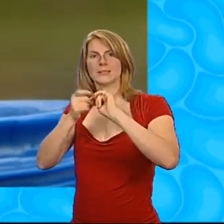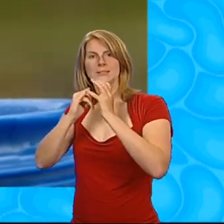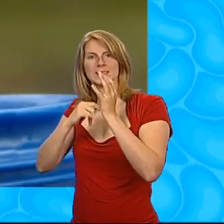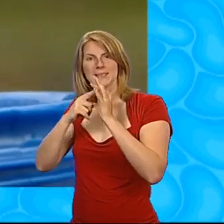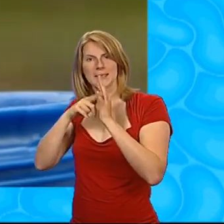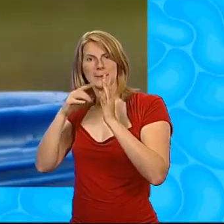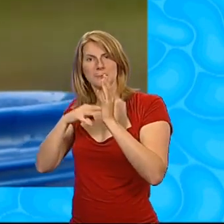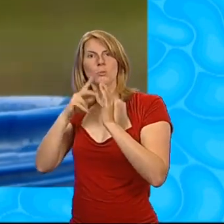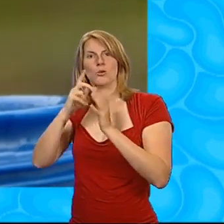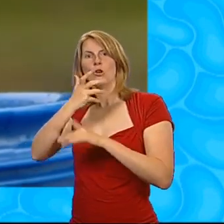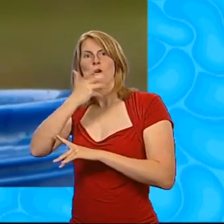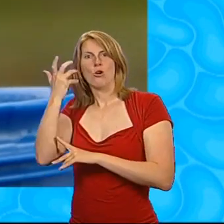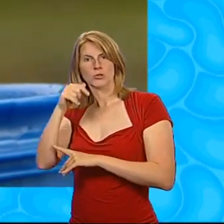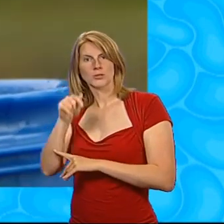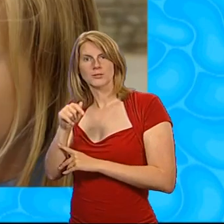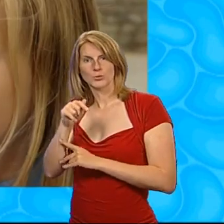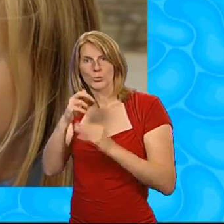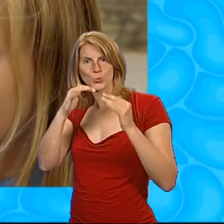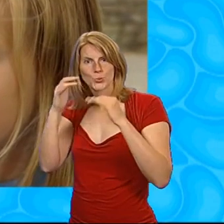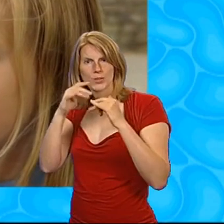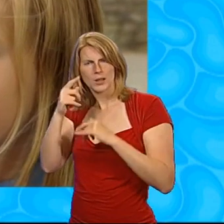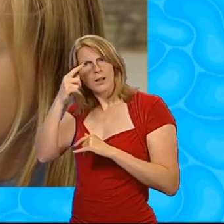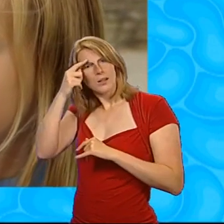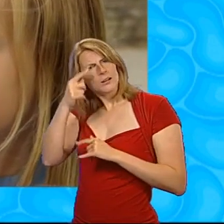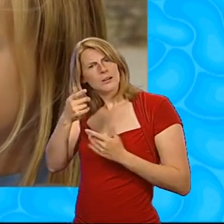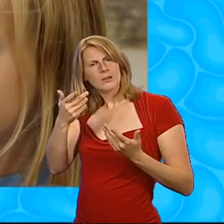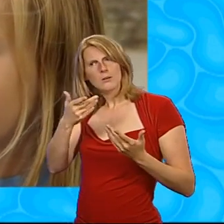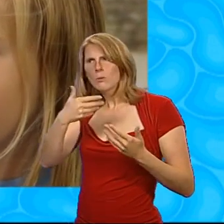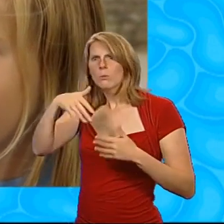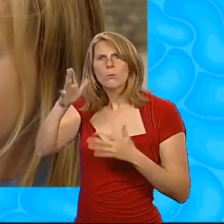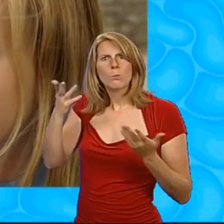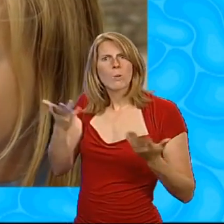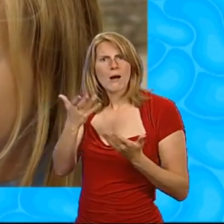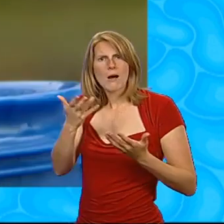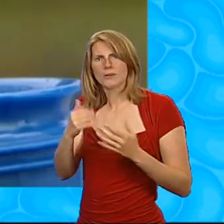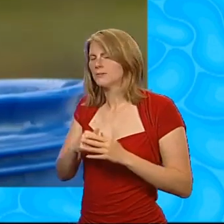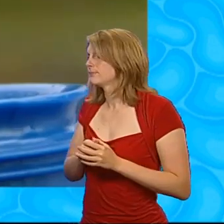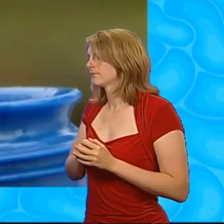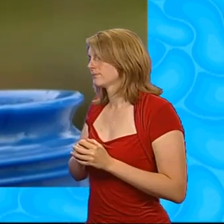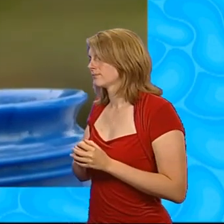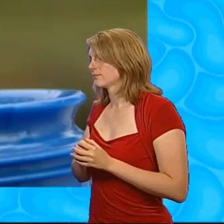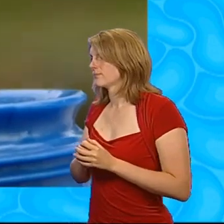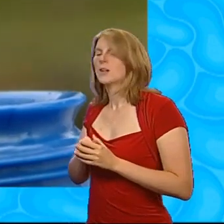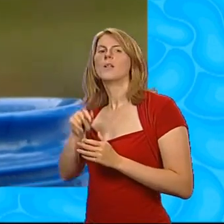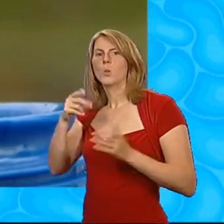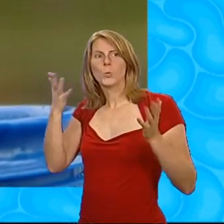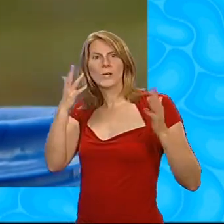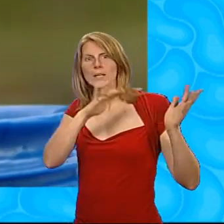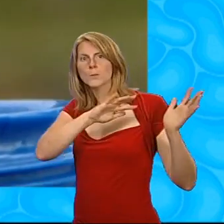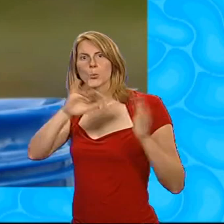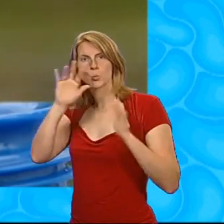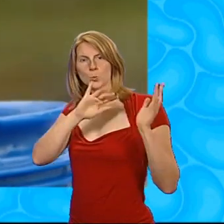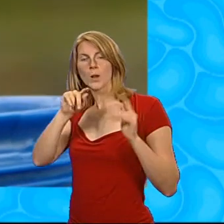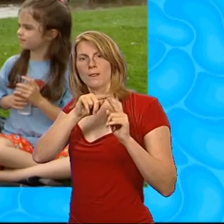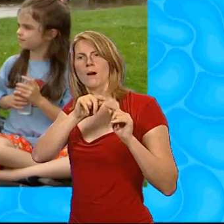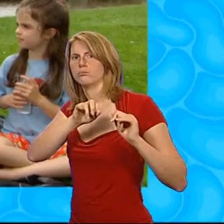away there? Where do you think it went? It goes where the wind goes. It does just sort of disappear, doesn't it?